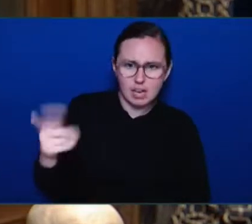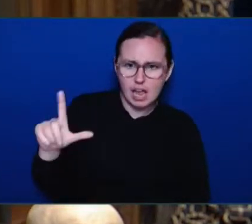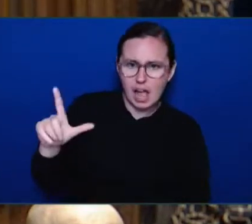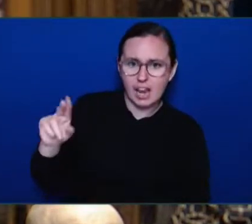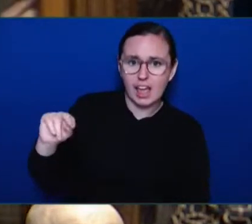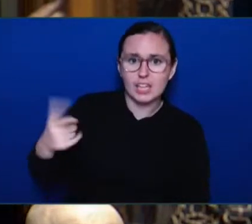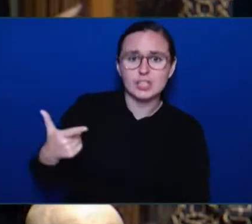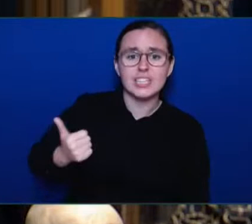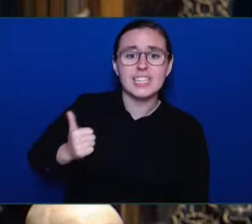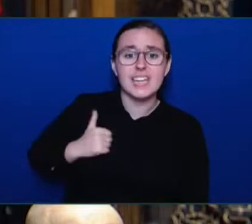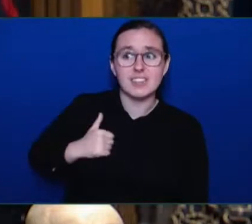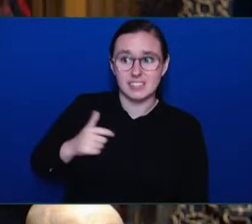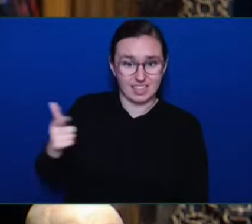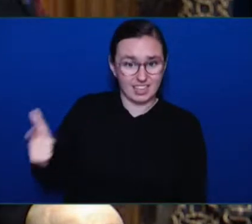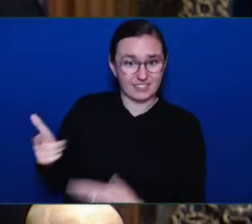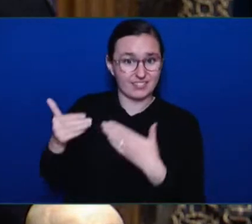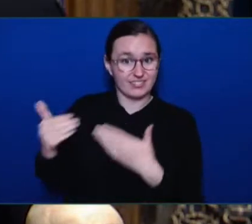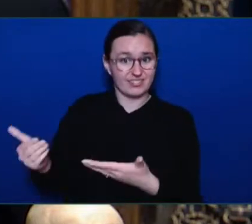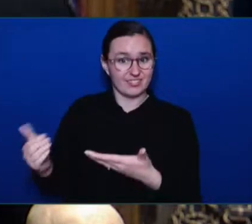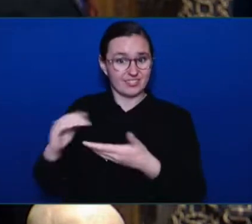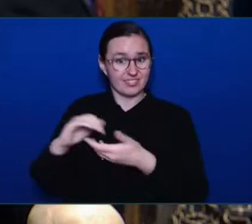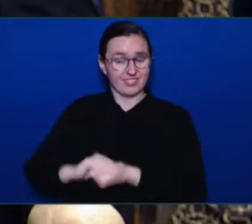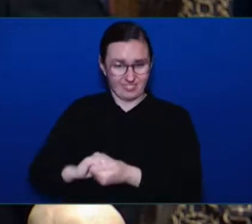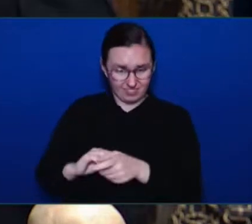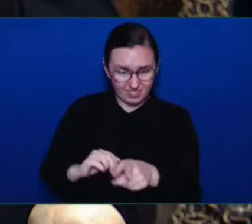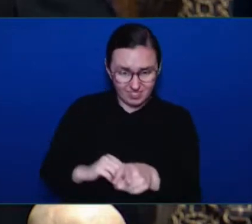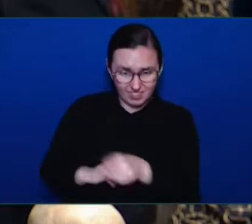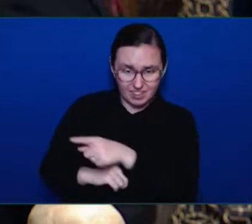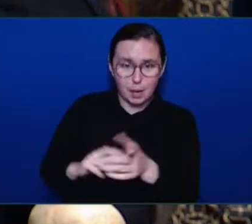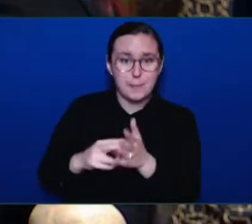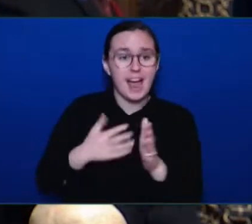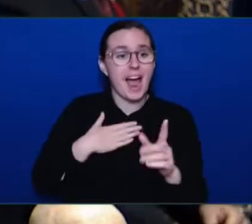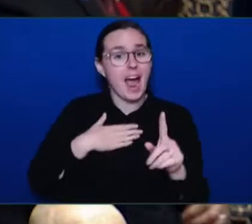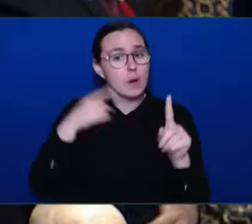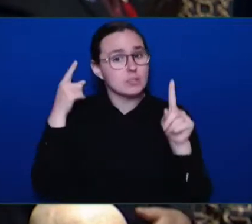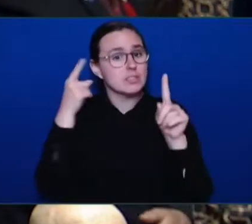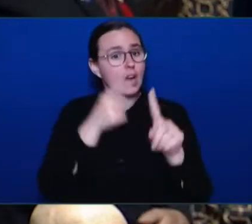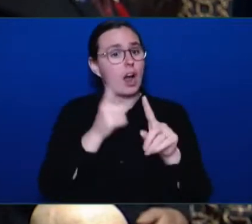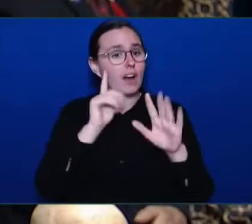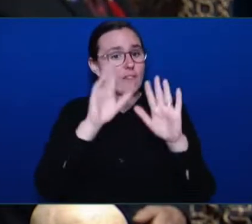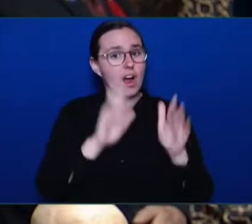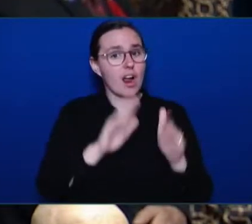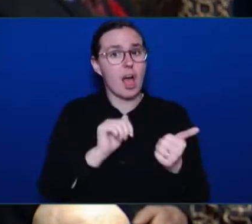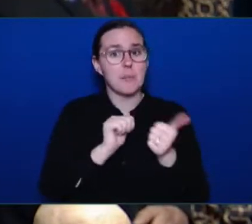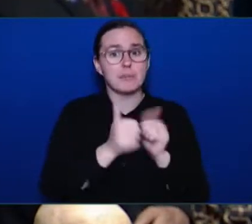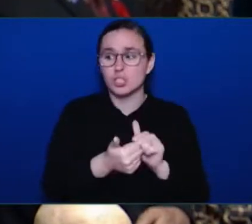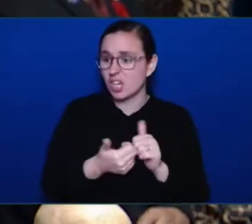despite the fact that this province is experiencing climate crises on all fronts.